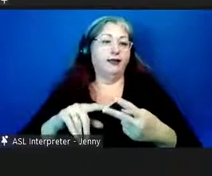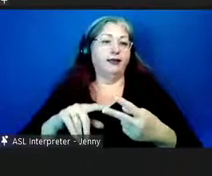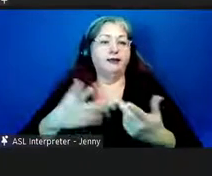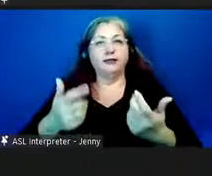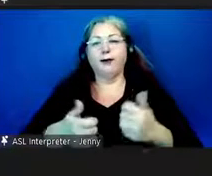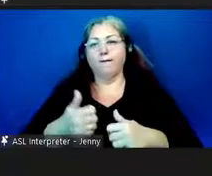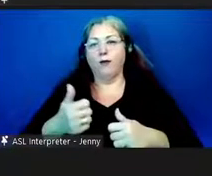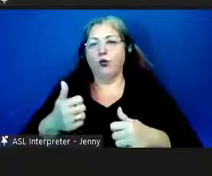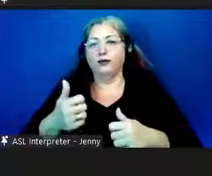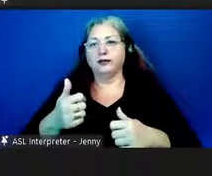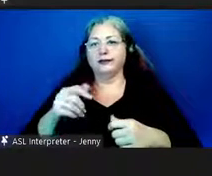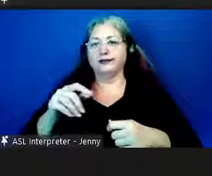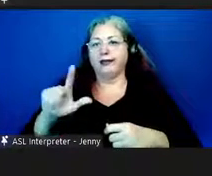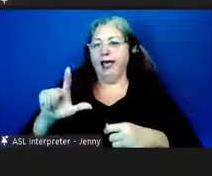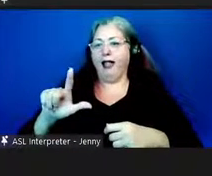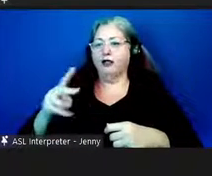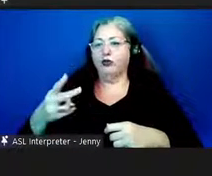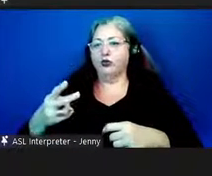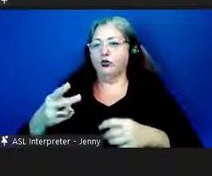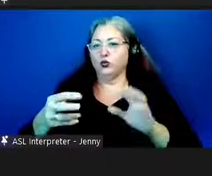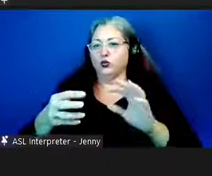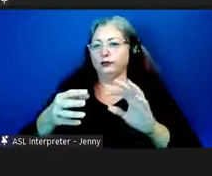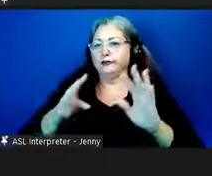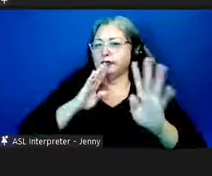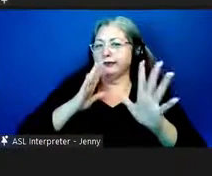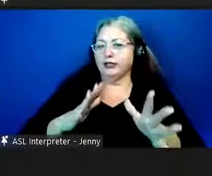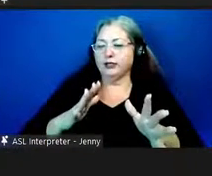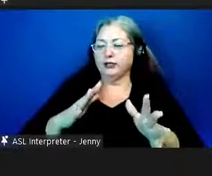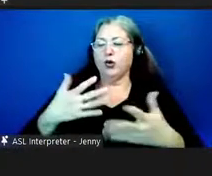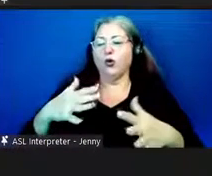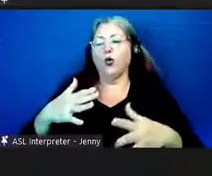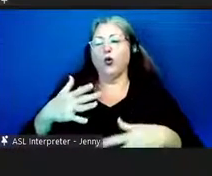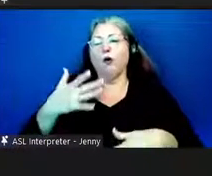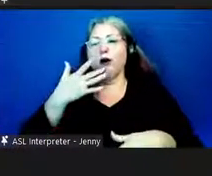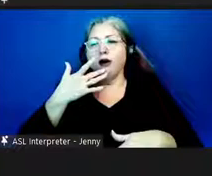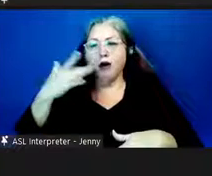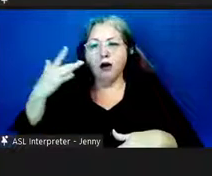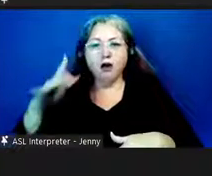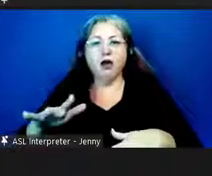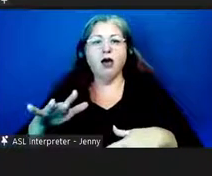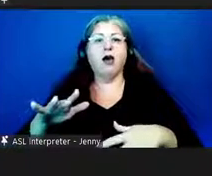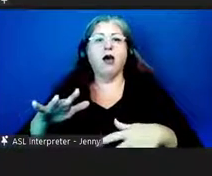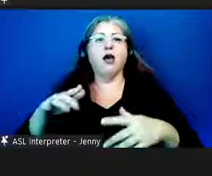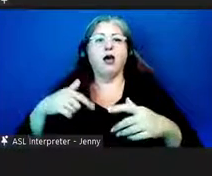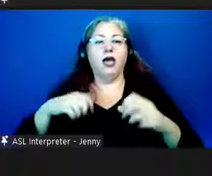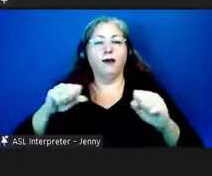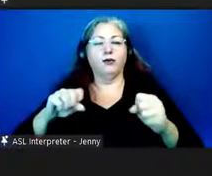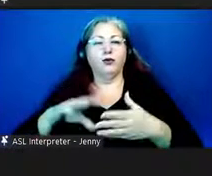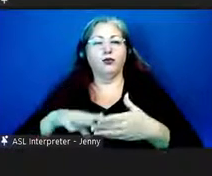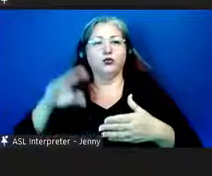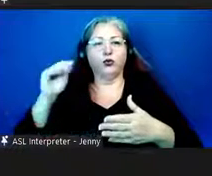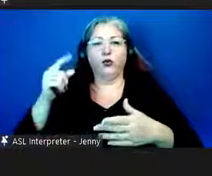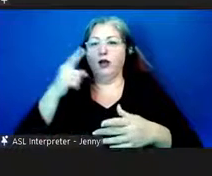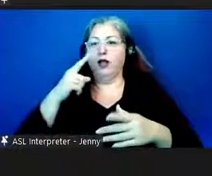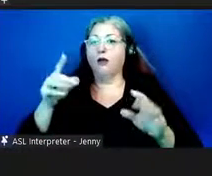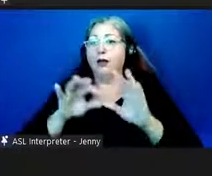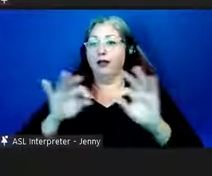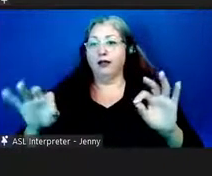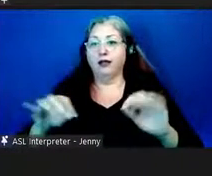most of our new L2 speakers, are very blessed to be able to learn the Hawaiian language.